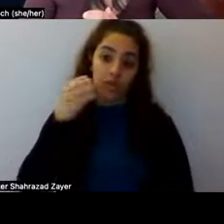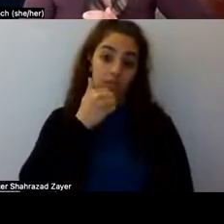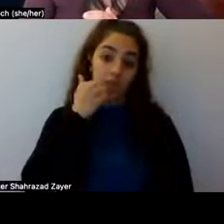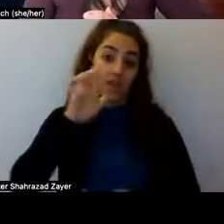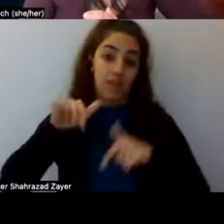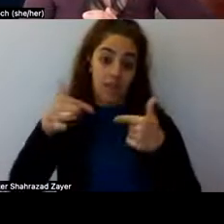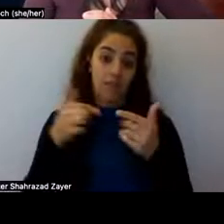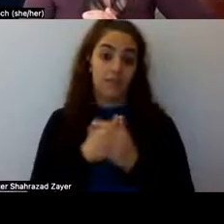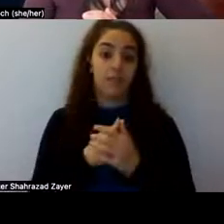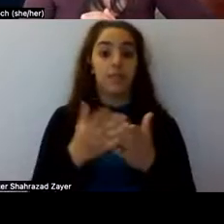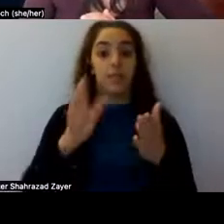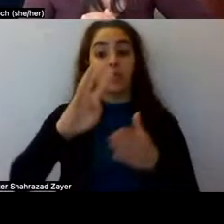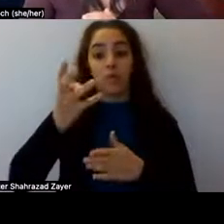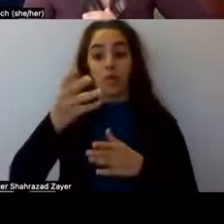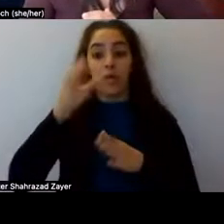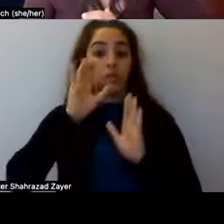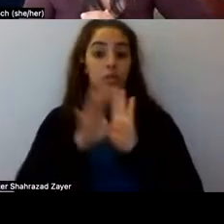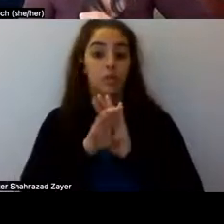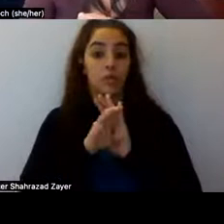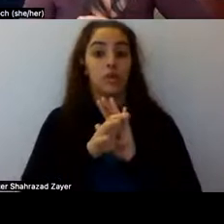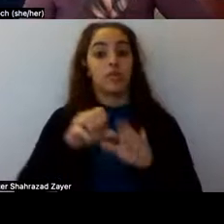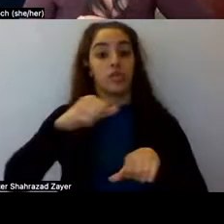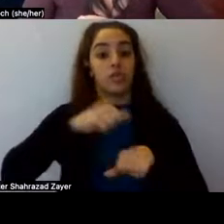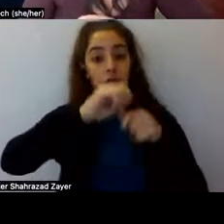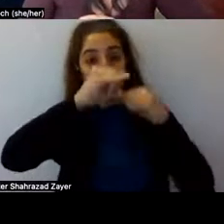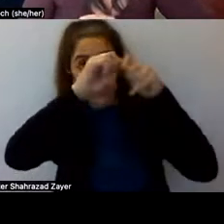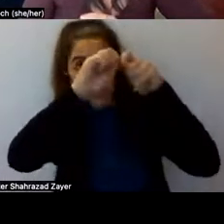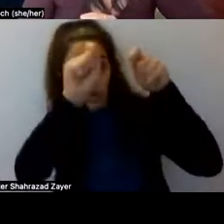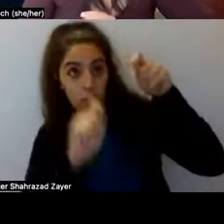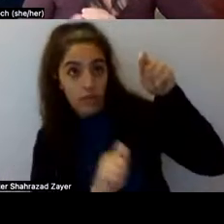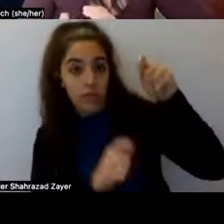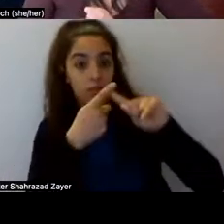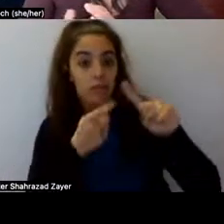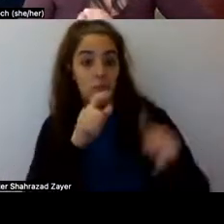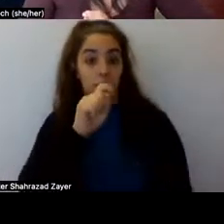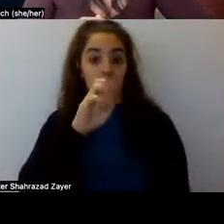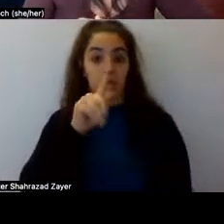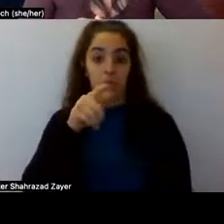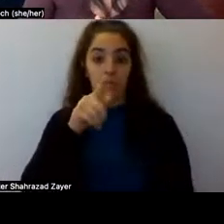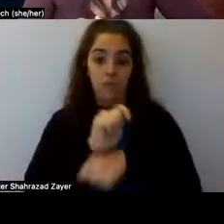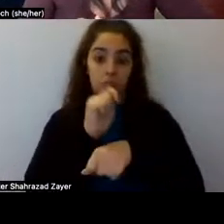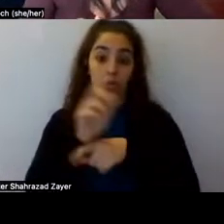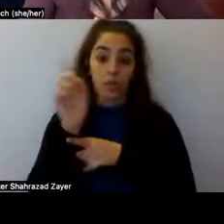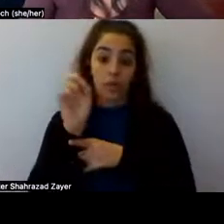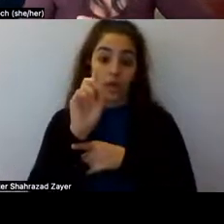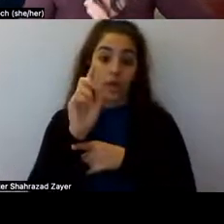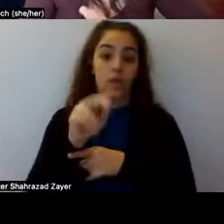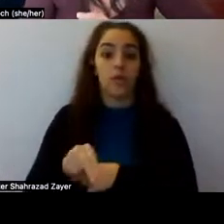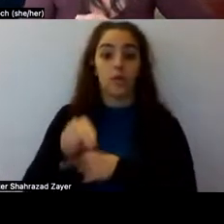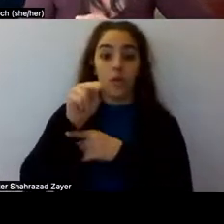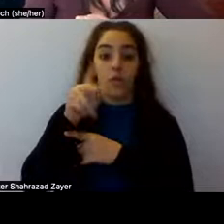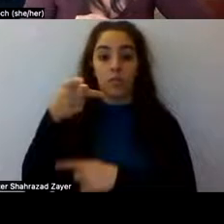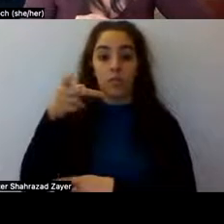Chavin, um, stone carving from a temple in northern Peru, um, which shows the principal deity holding a San Pedro